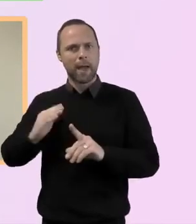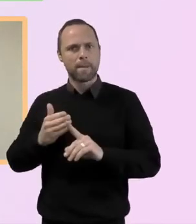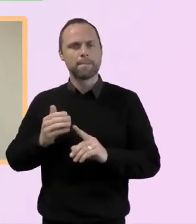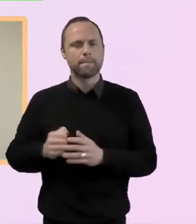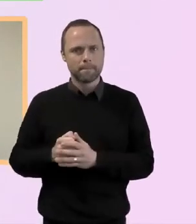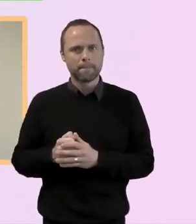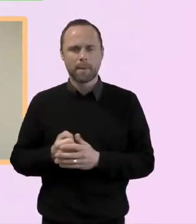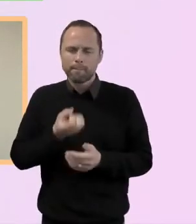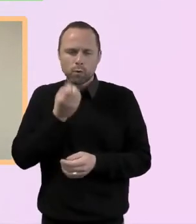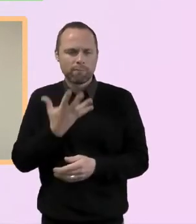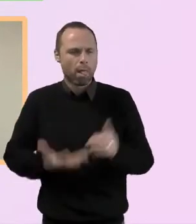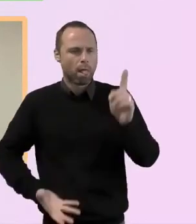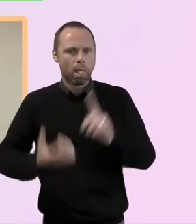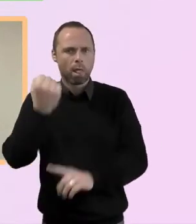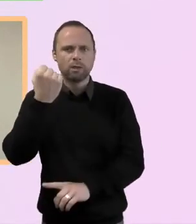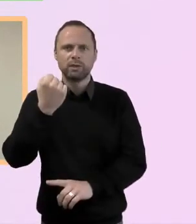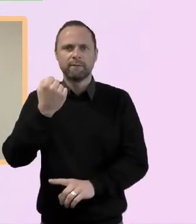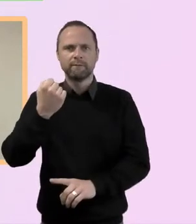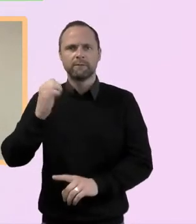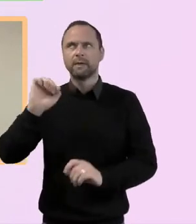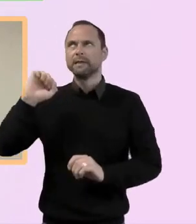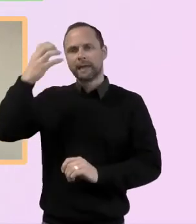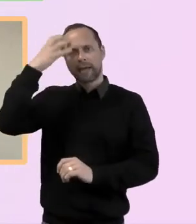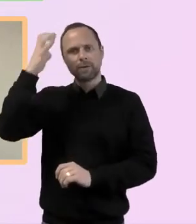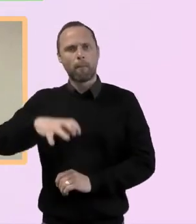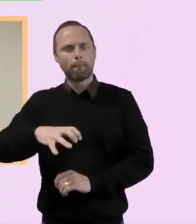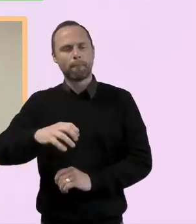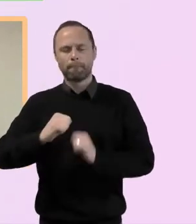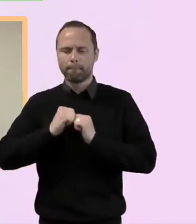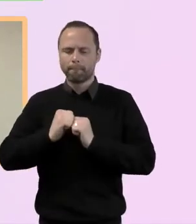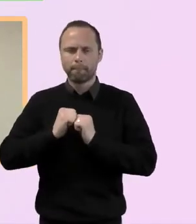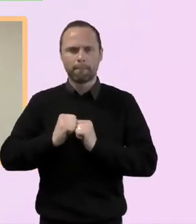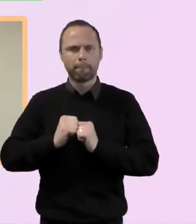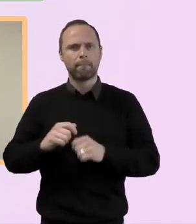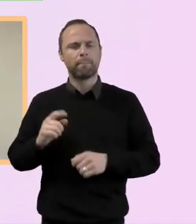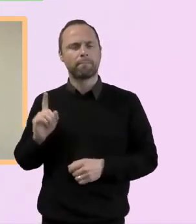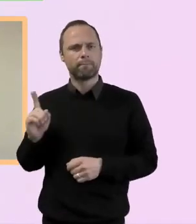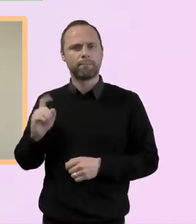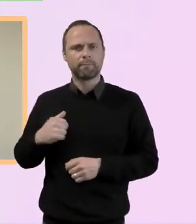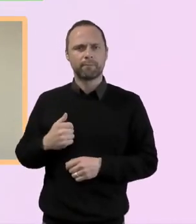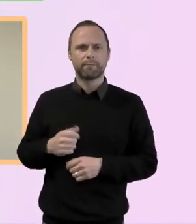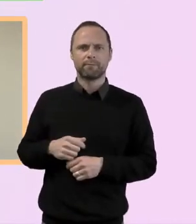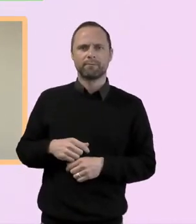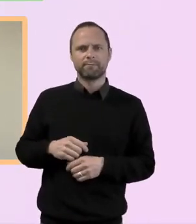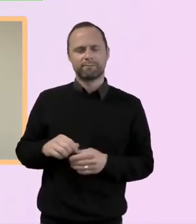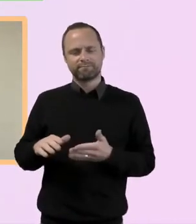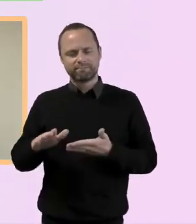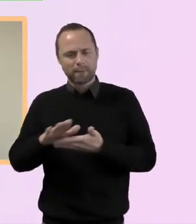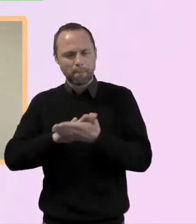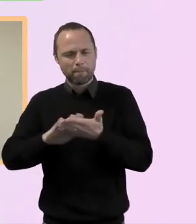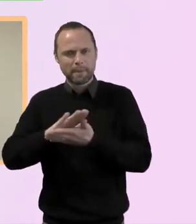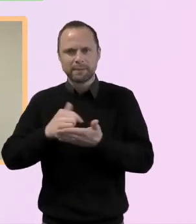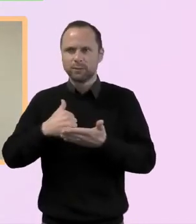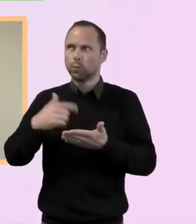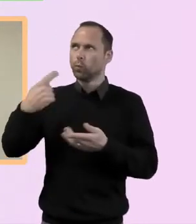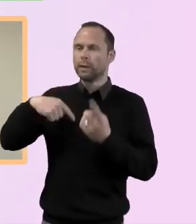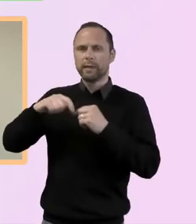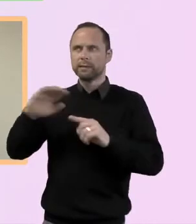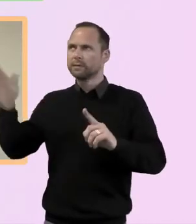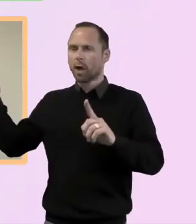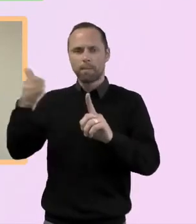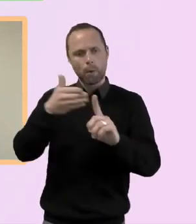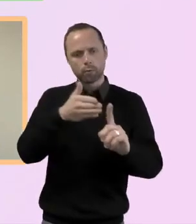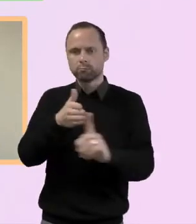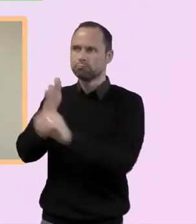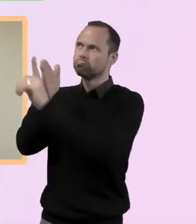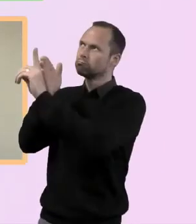shaped, that offers that foretaste of the kingdom to people so that they want the main course, that signpost people to Jesus,